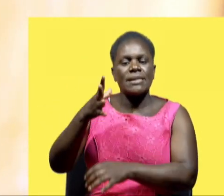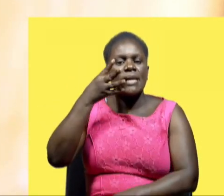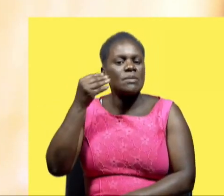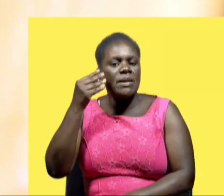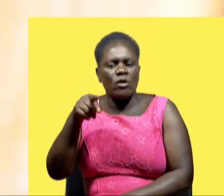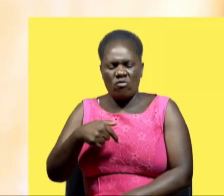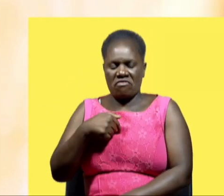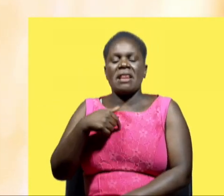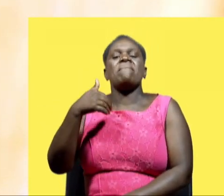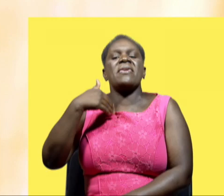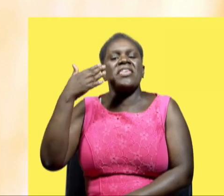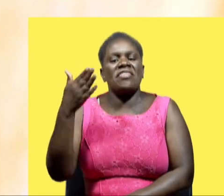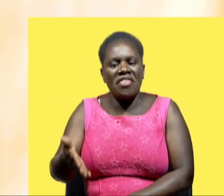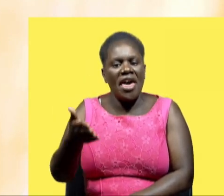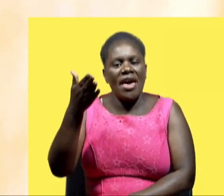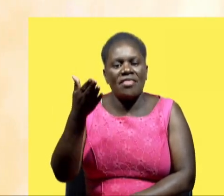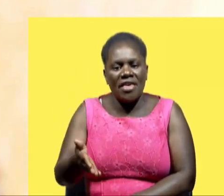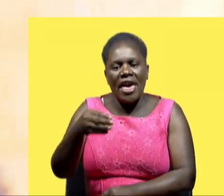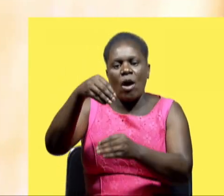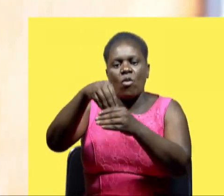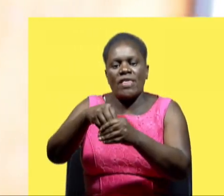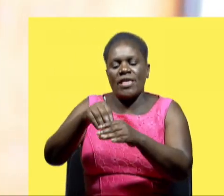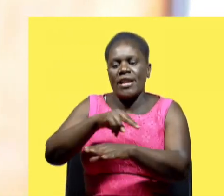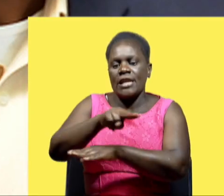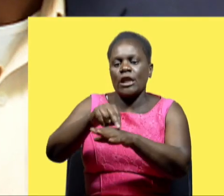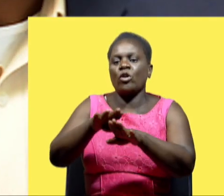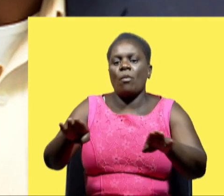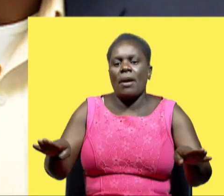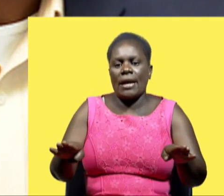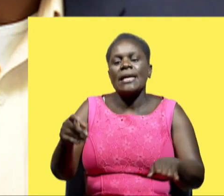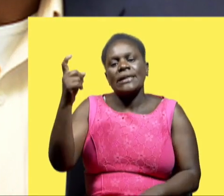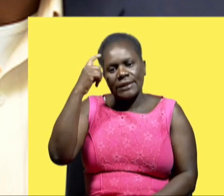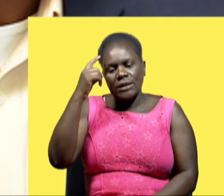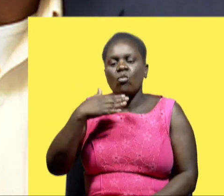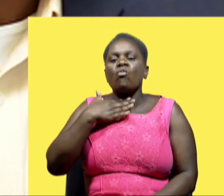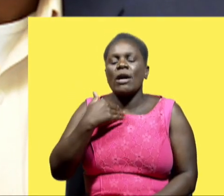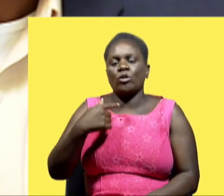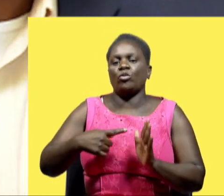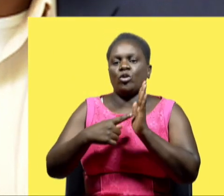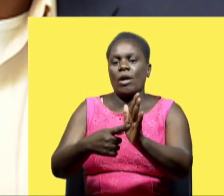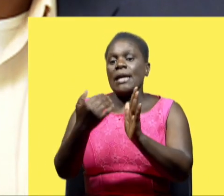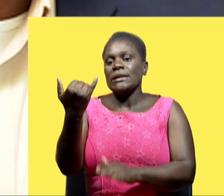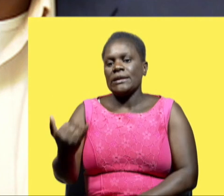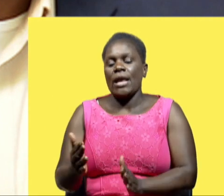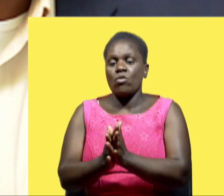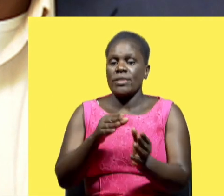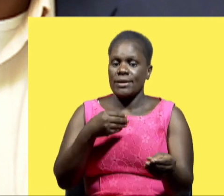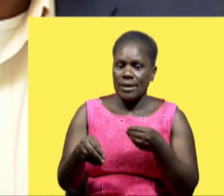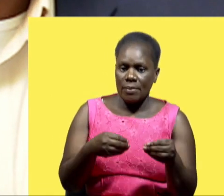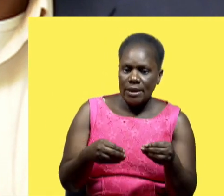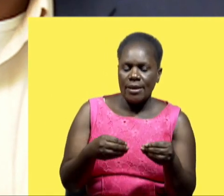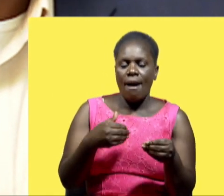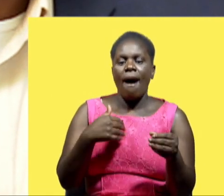which makes you feel that actually you are right in that national park that sense is the one that we are saying that for a child with disability